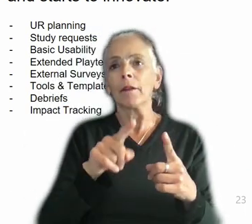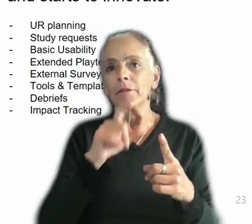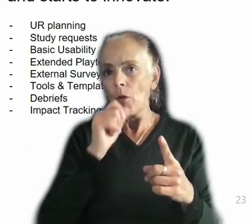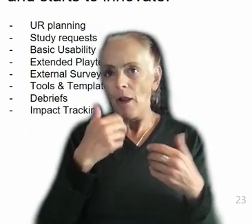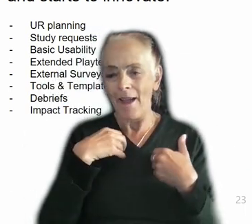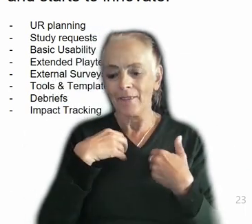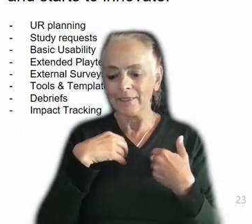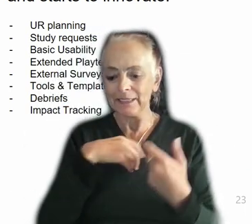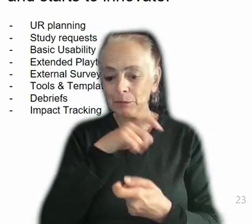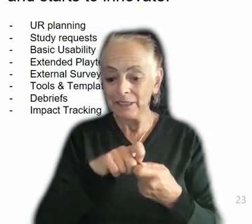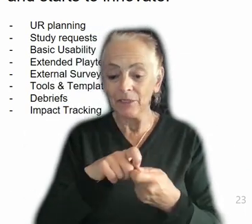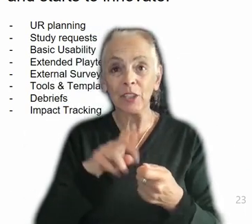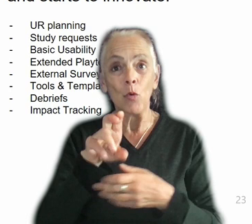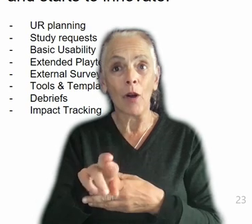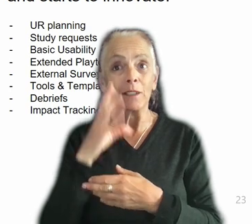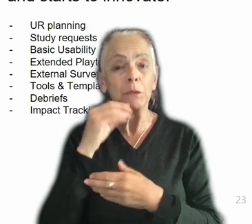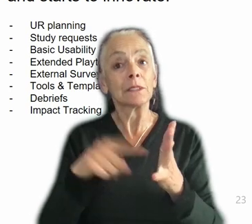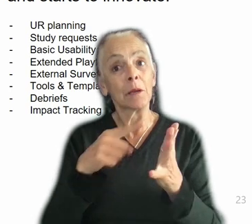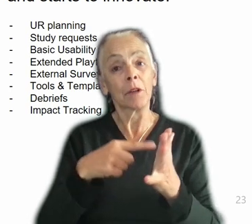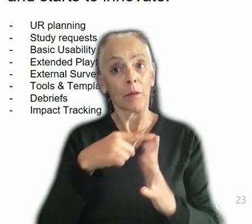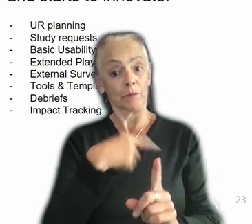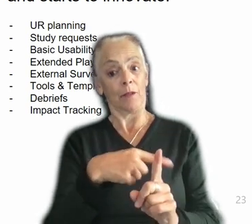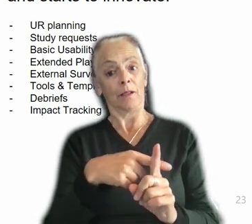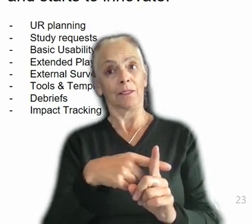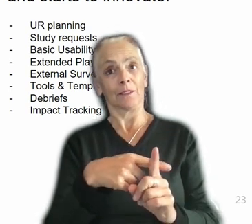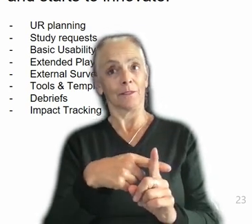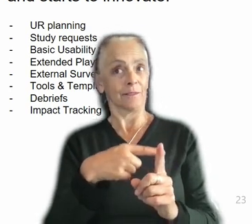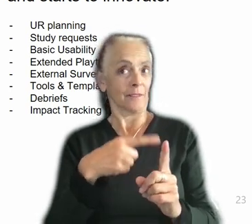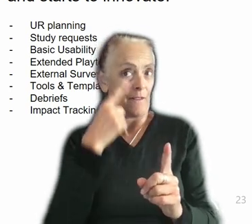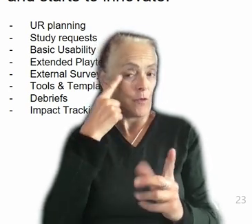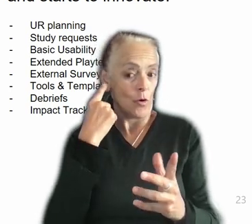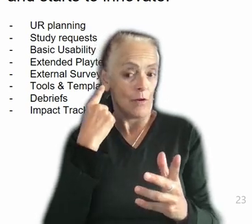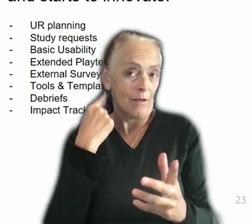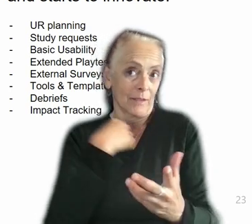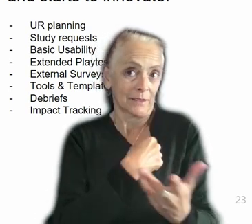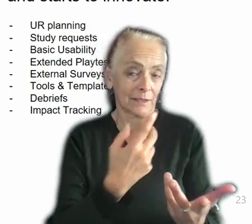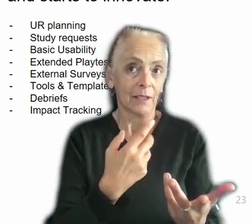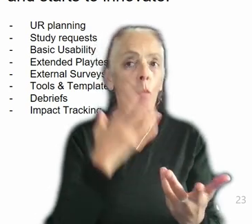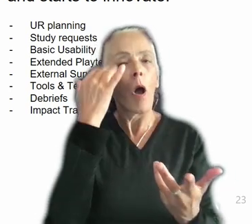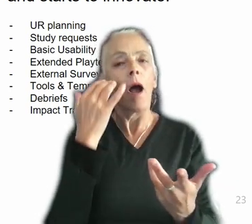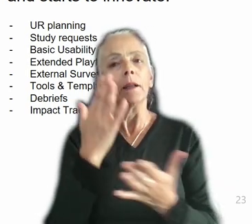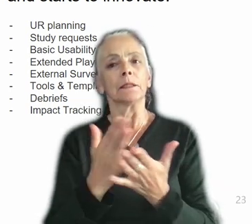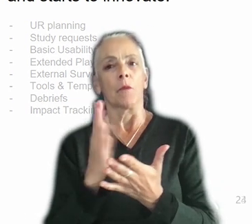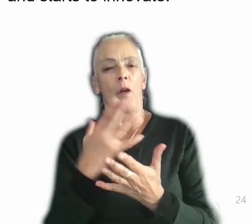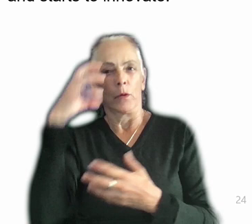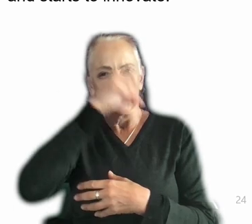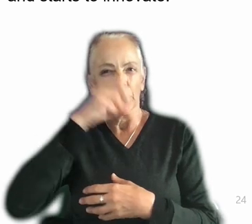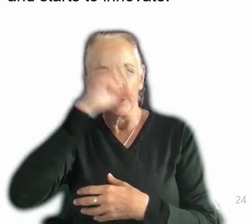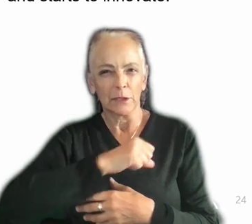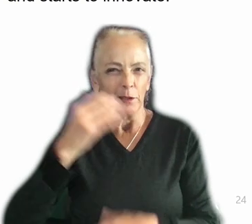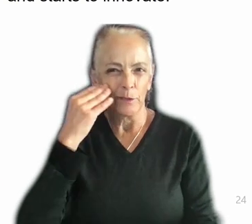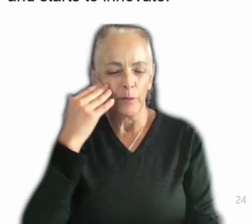user research, sometimes it's going to be an advantage when interviewing with us. And in part, that's because of some of the assumptions we make, right? Because